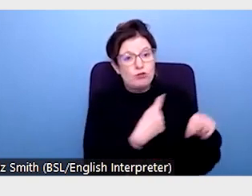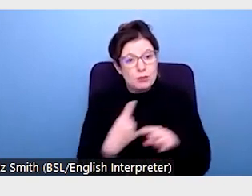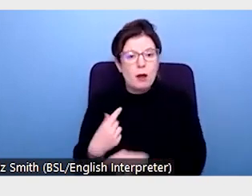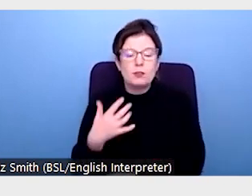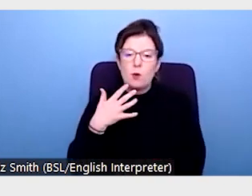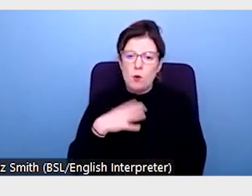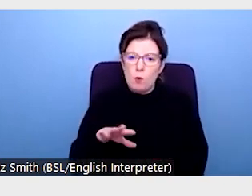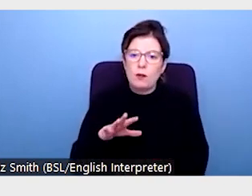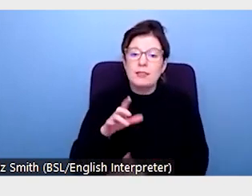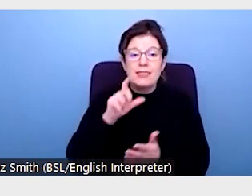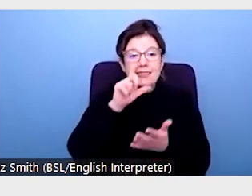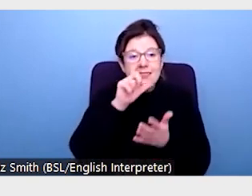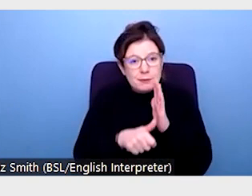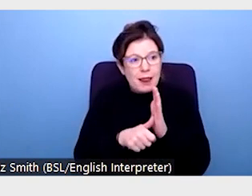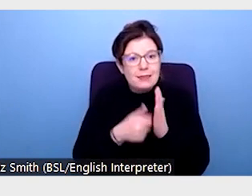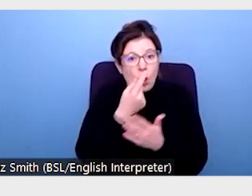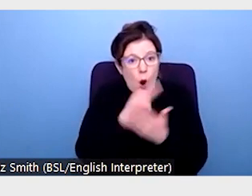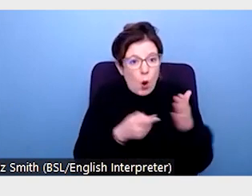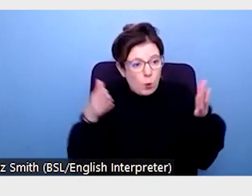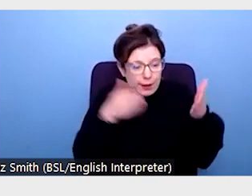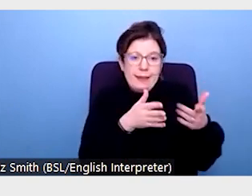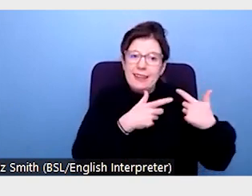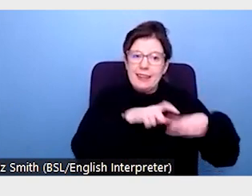to disability specific contexts as well.